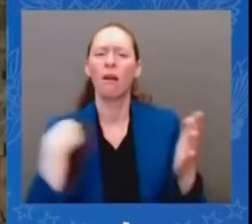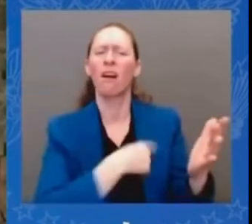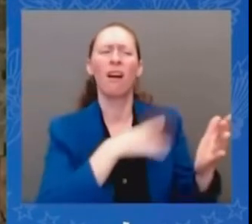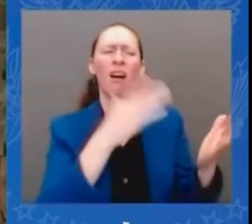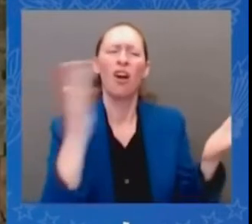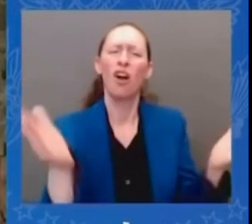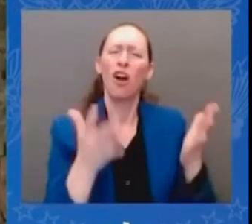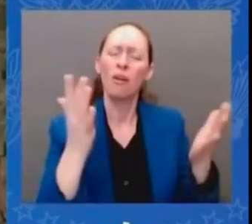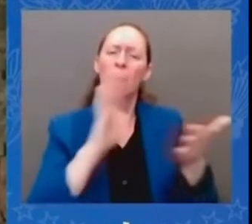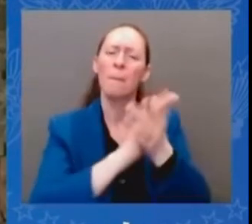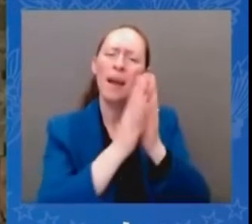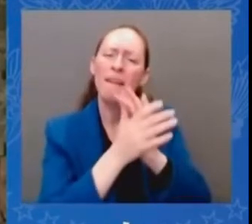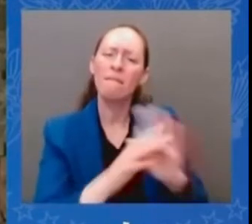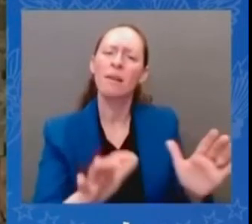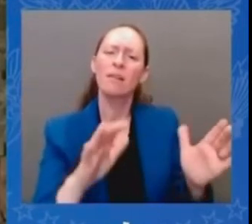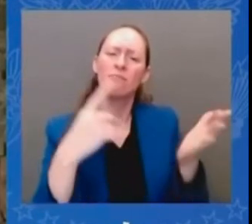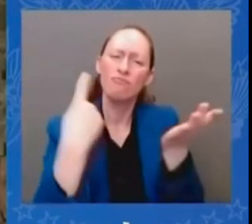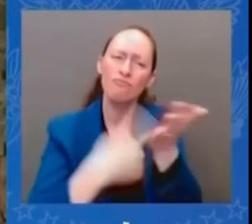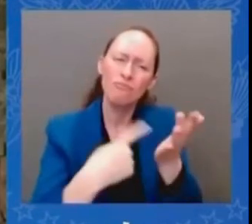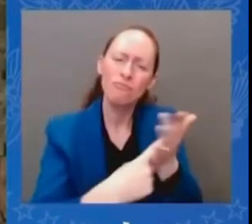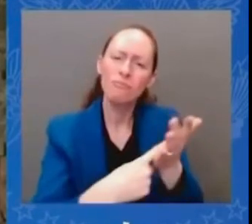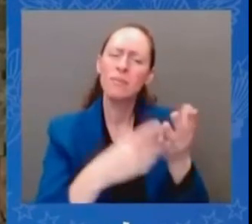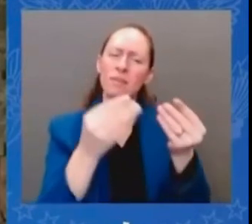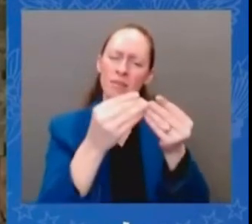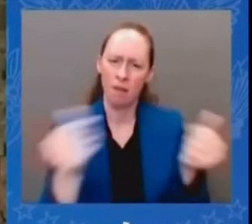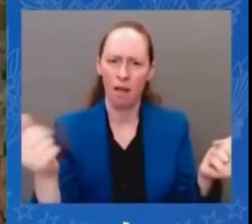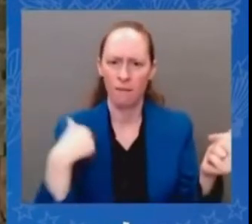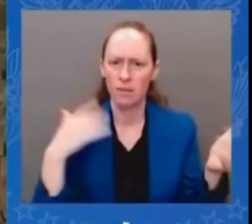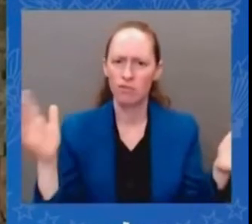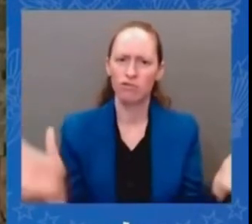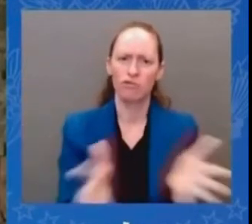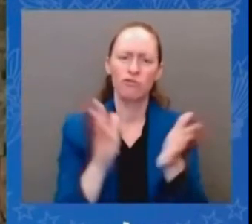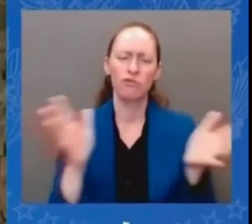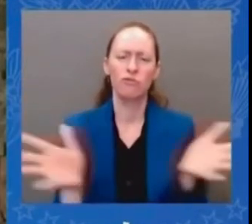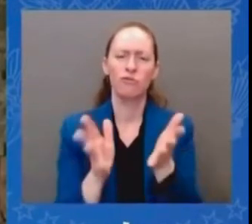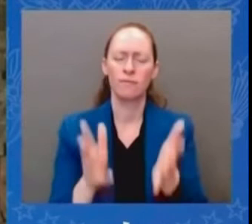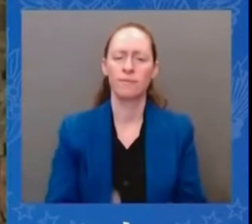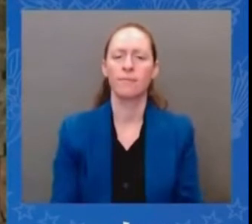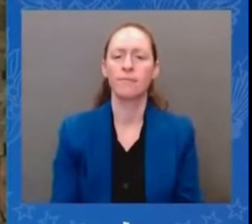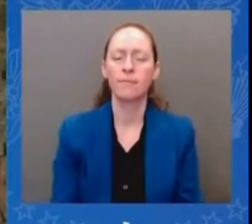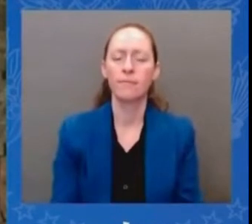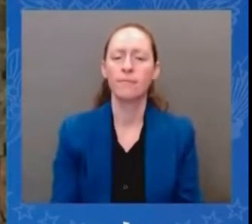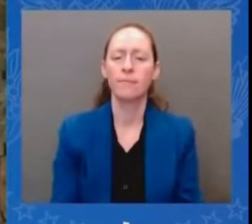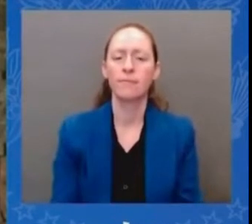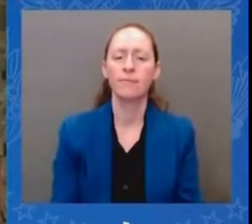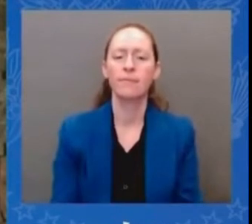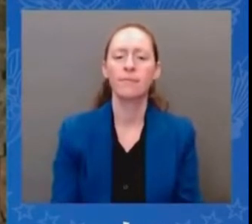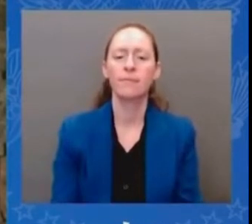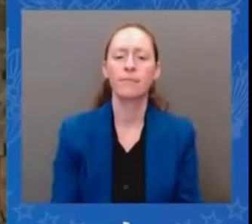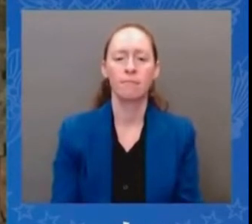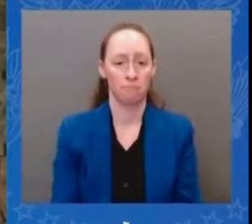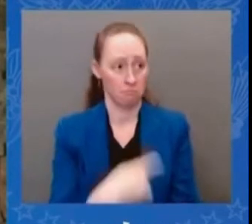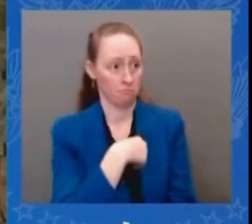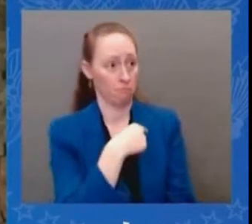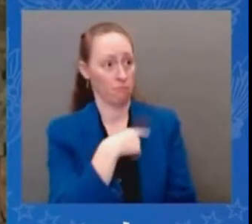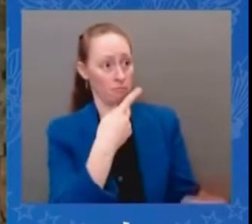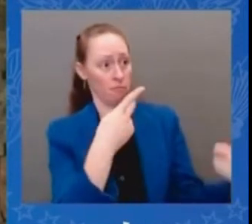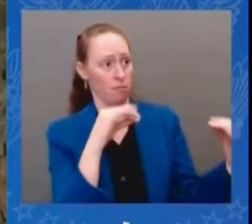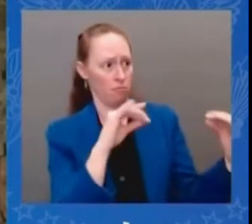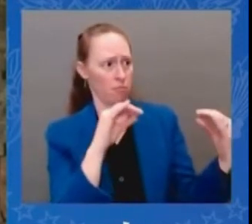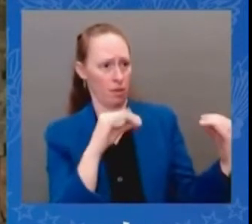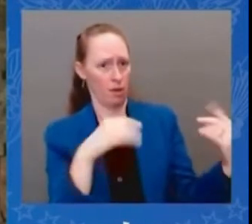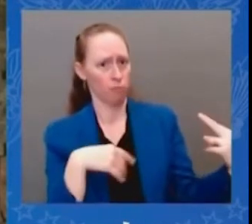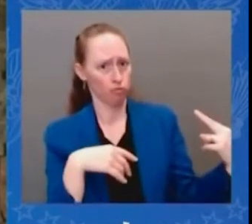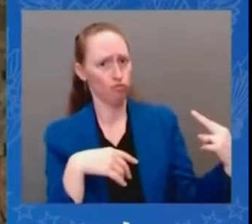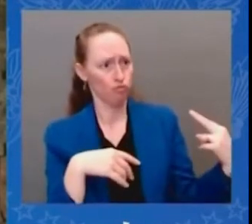that uh that he understood exactly what i was saying i understood what he was saying and uh look i think the united